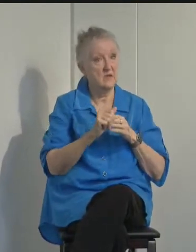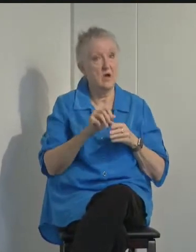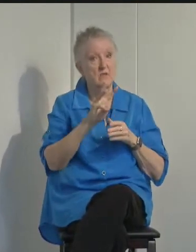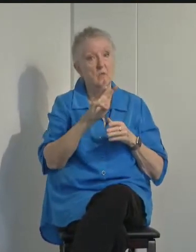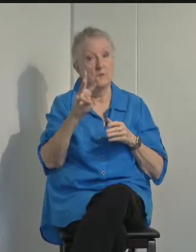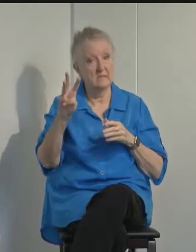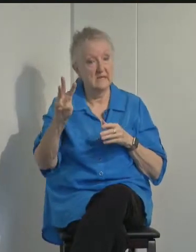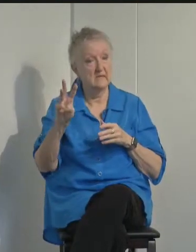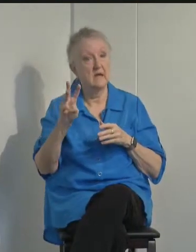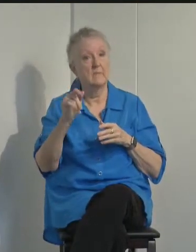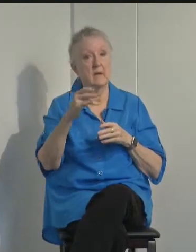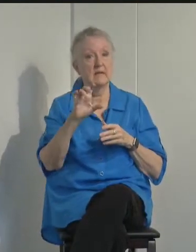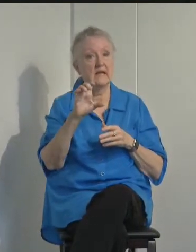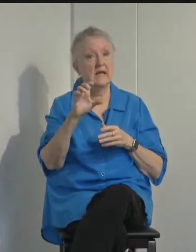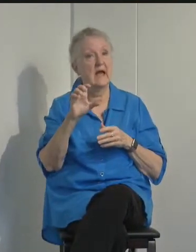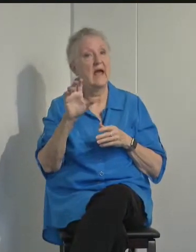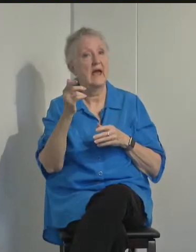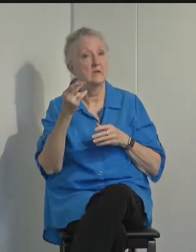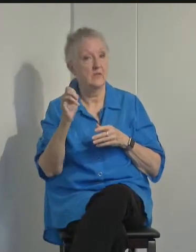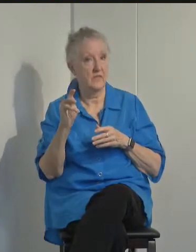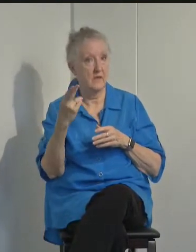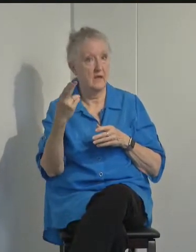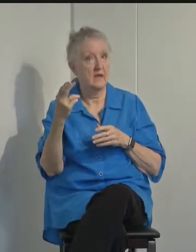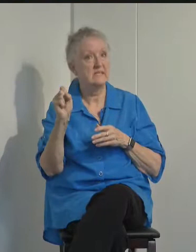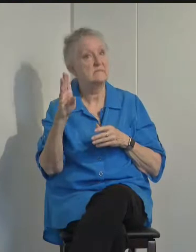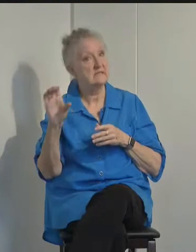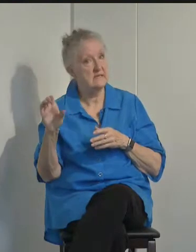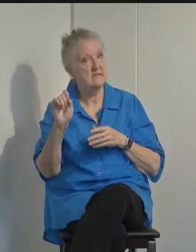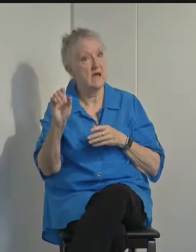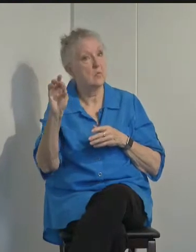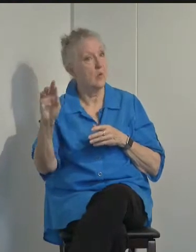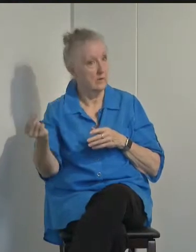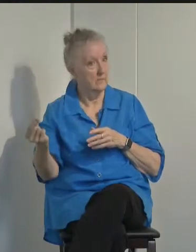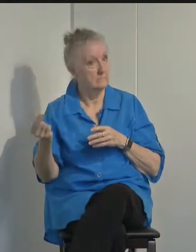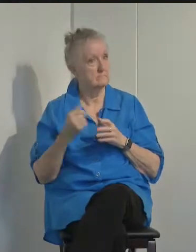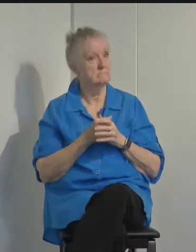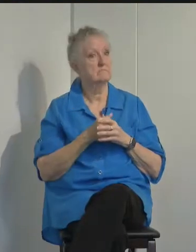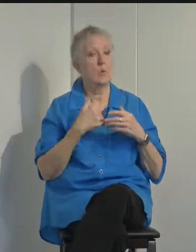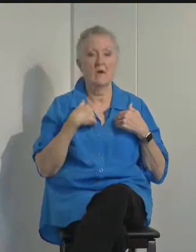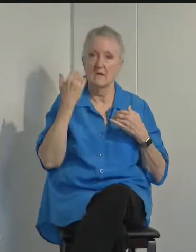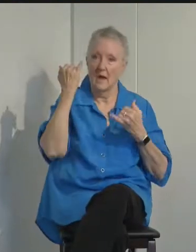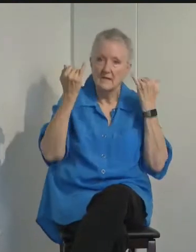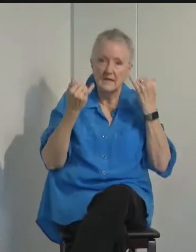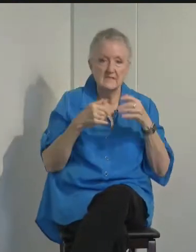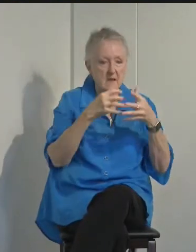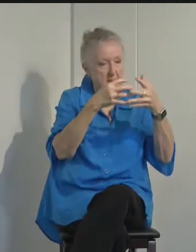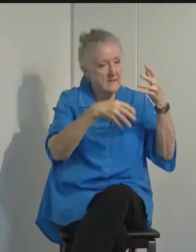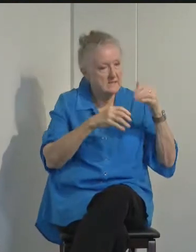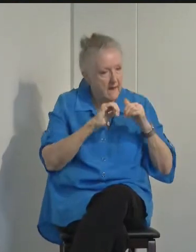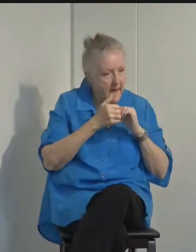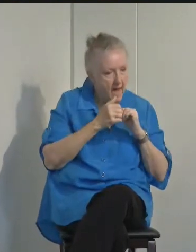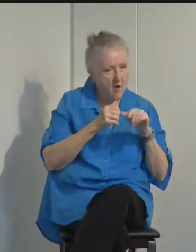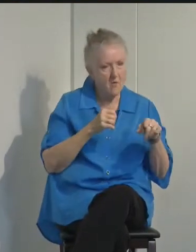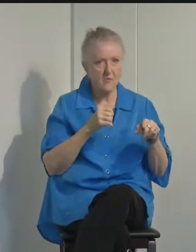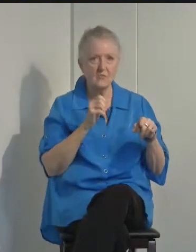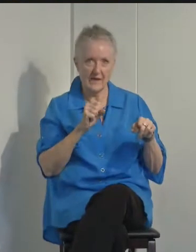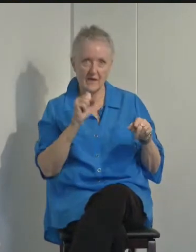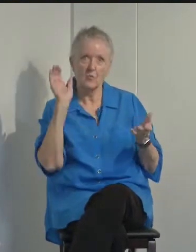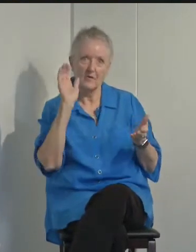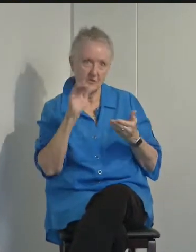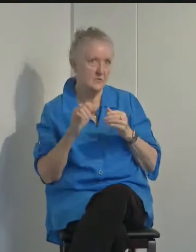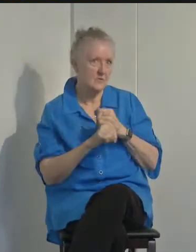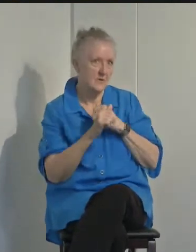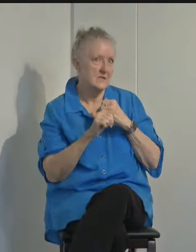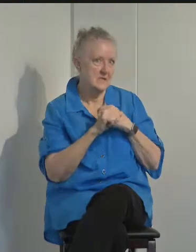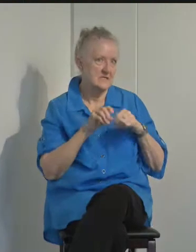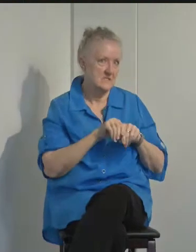publichealthsbc.org. We have ideas listed on how you can reduce the risk of